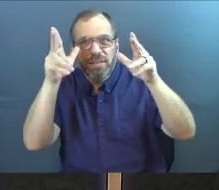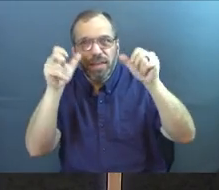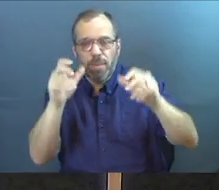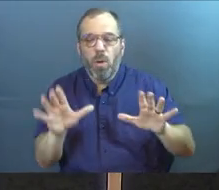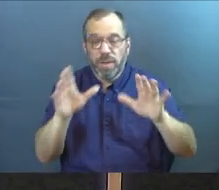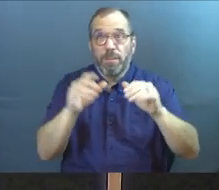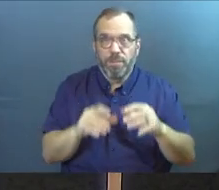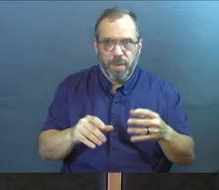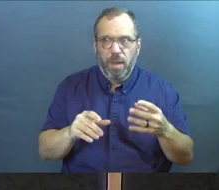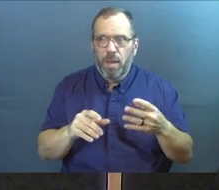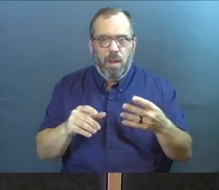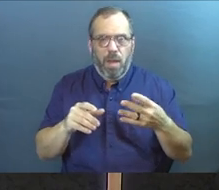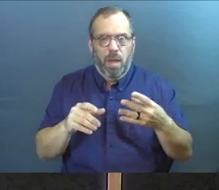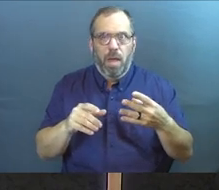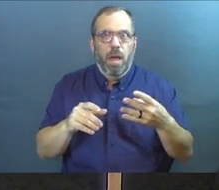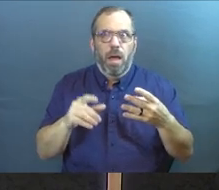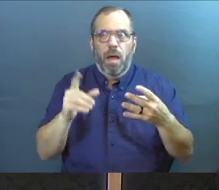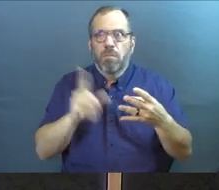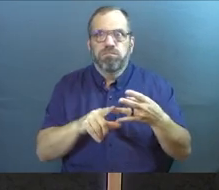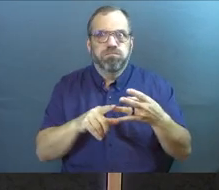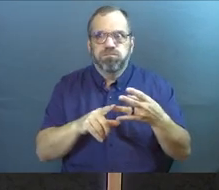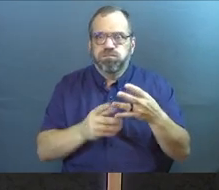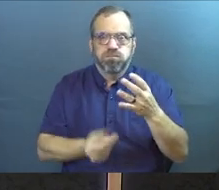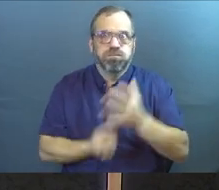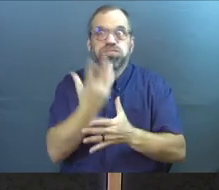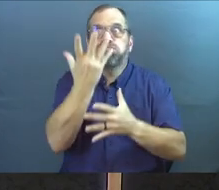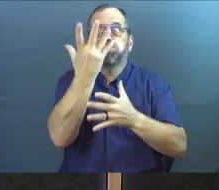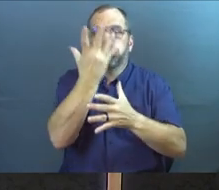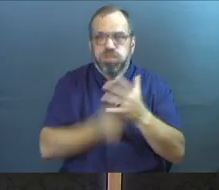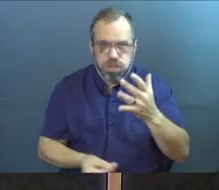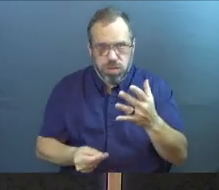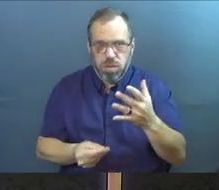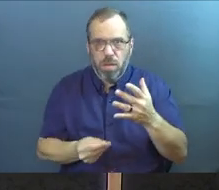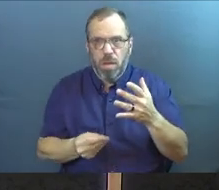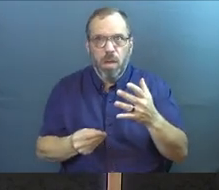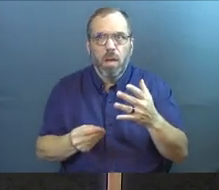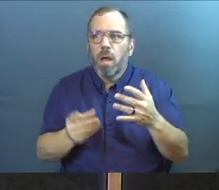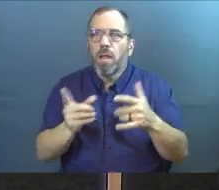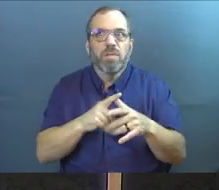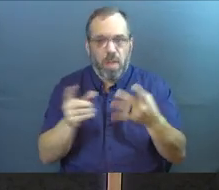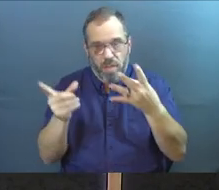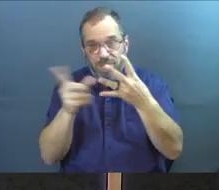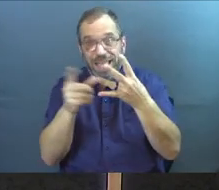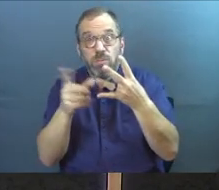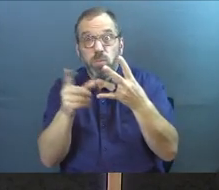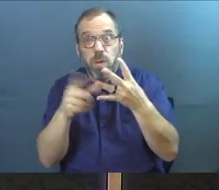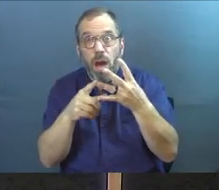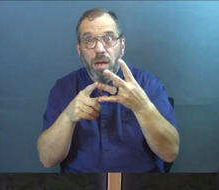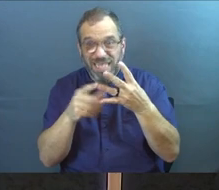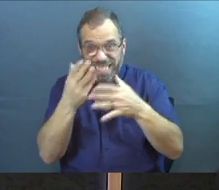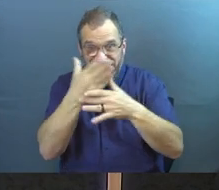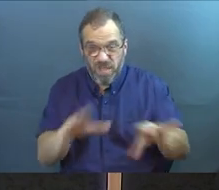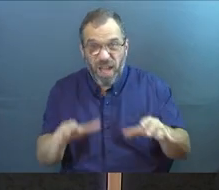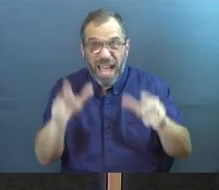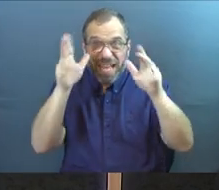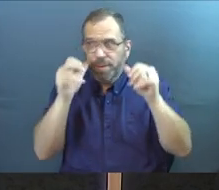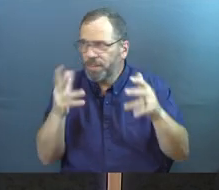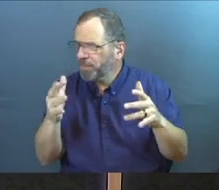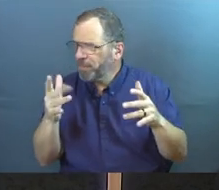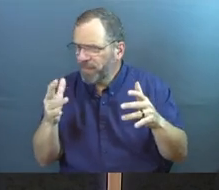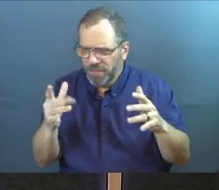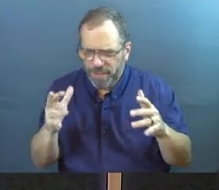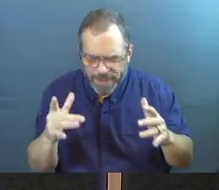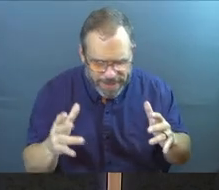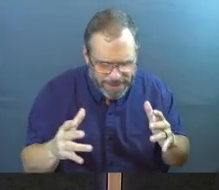in the first one, if it's a really fast growth, and then it's a really fast crash. The third one, this divided listen, it's this